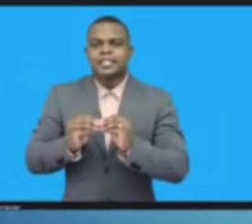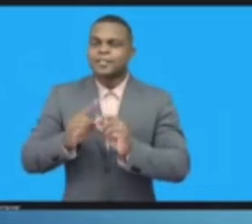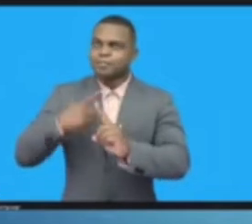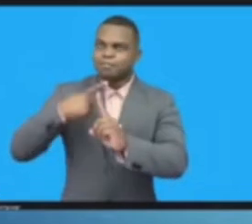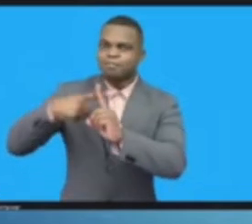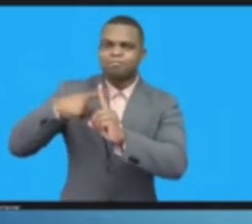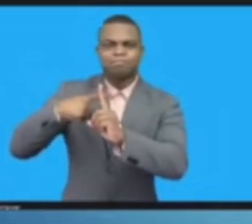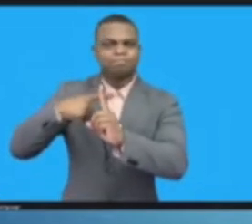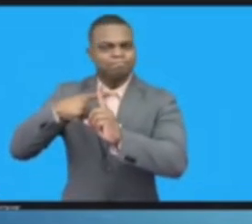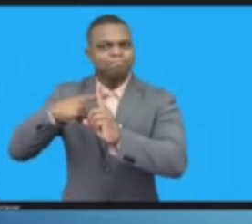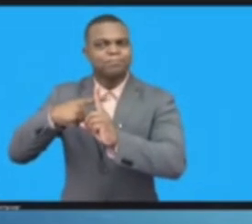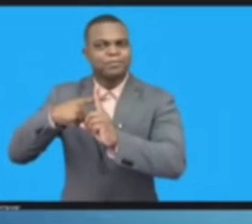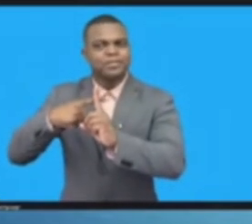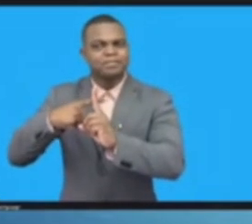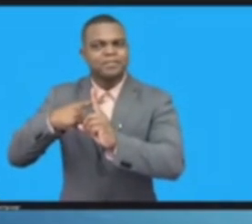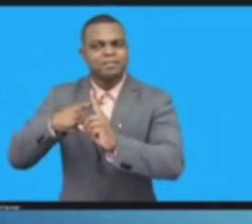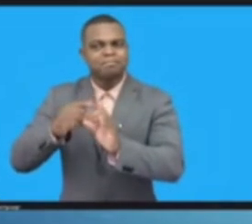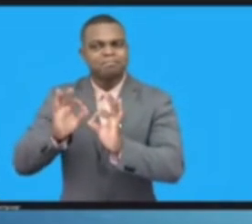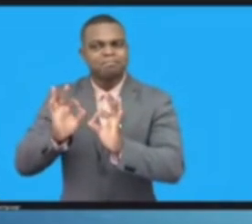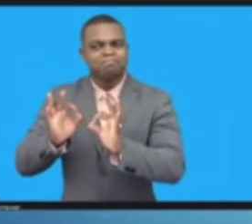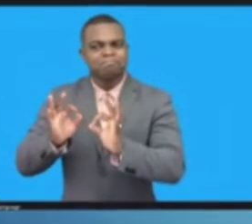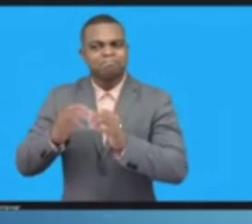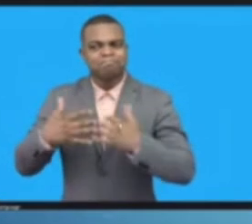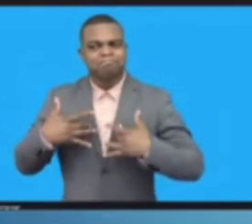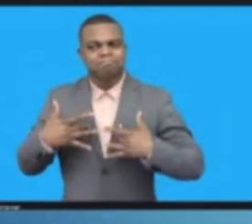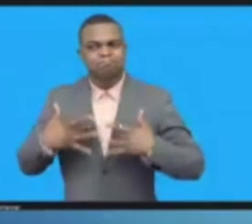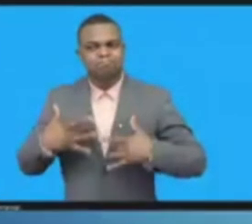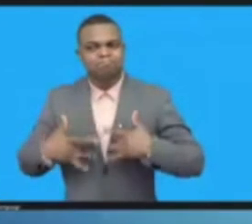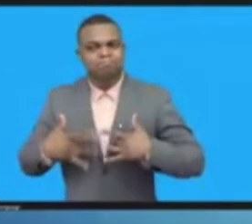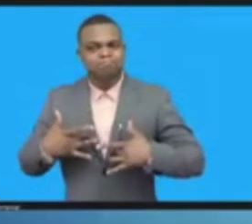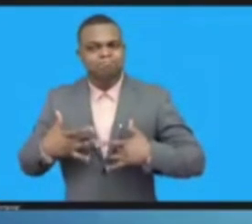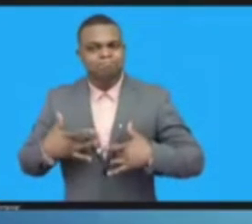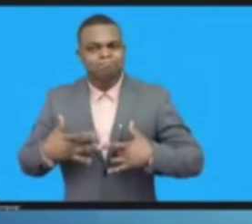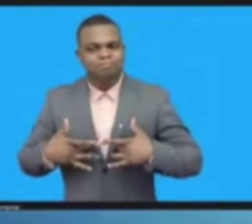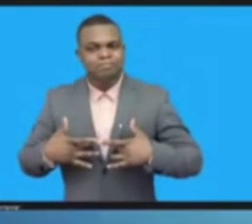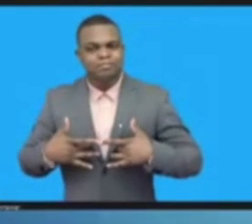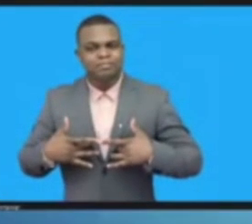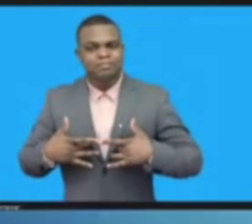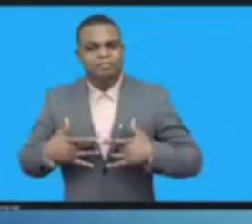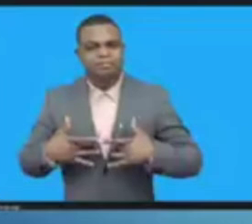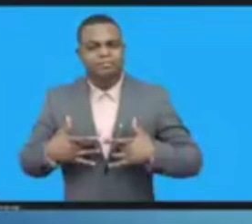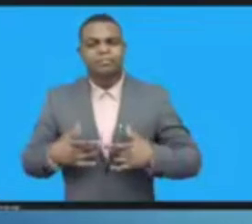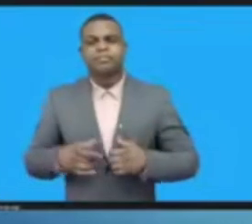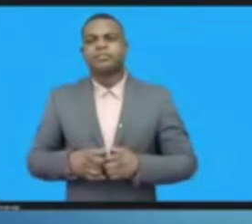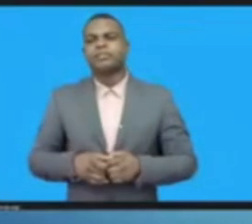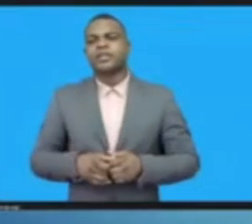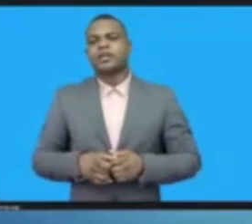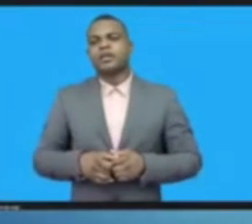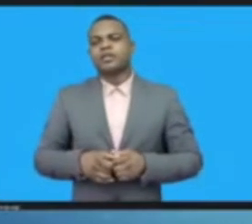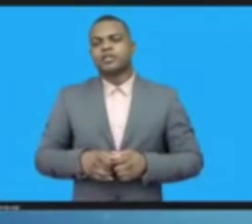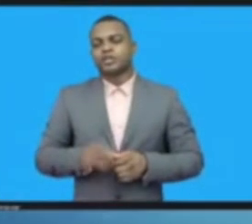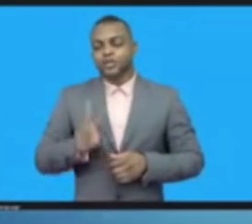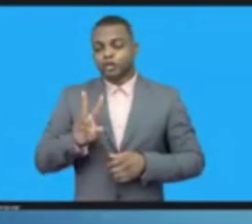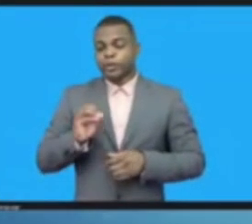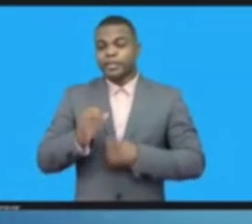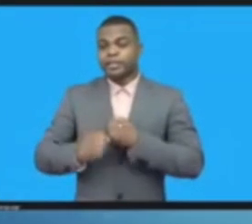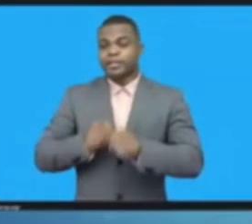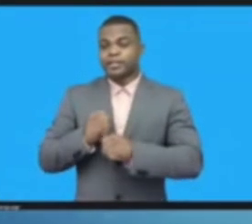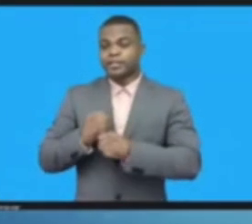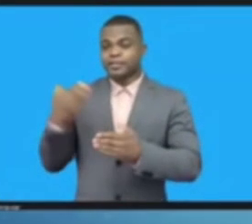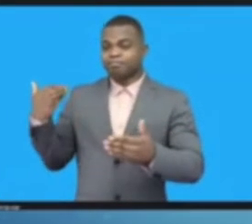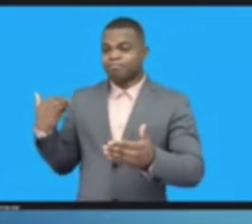we find ourselves at another inflection point. The networks and services that we shaped